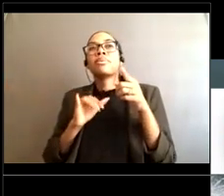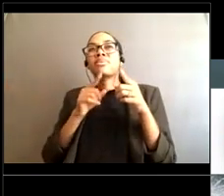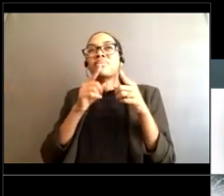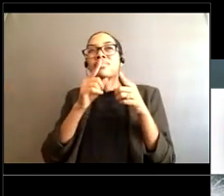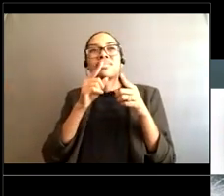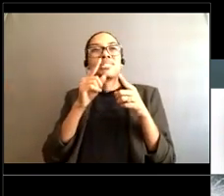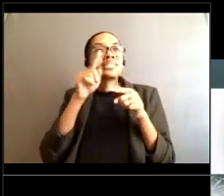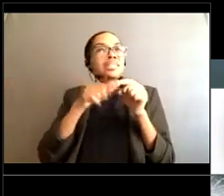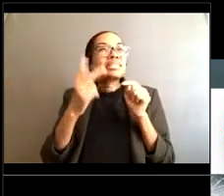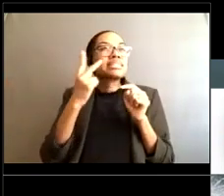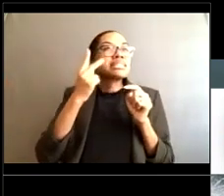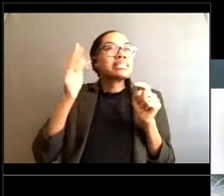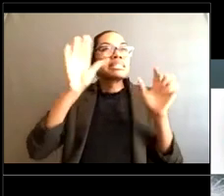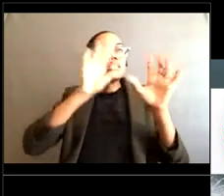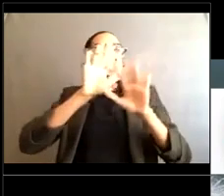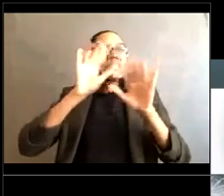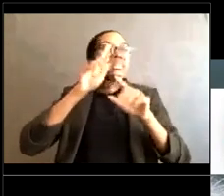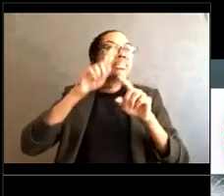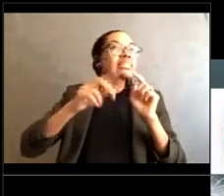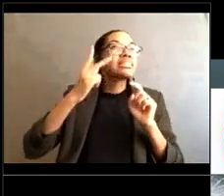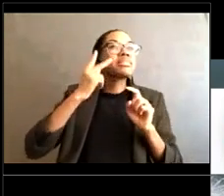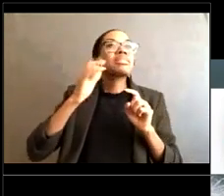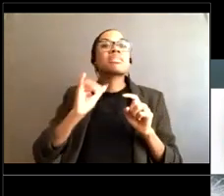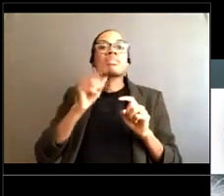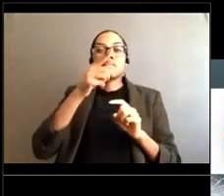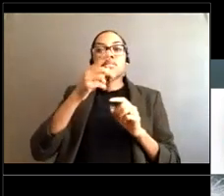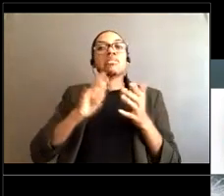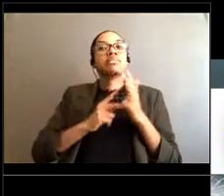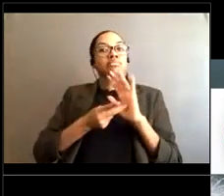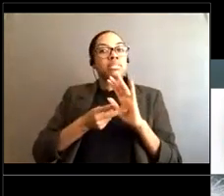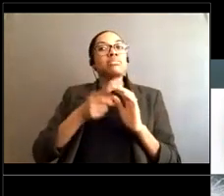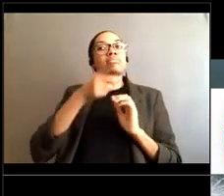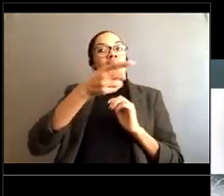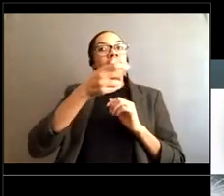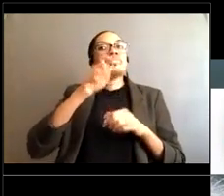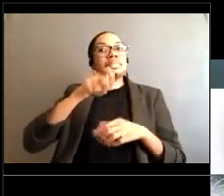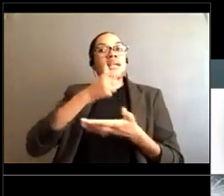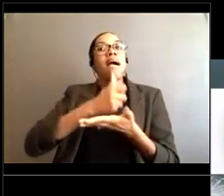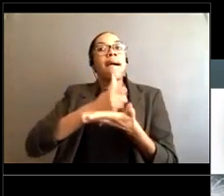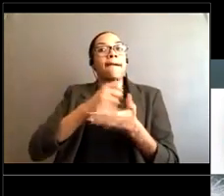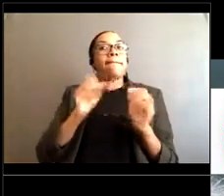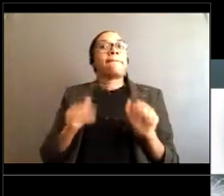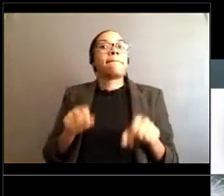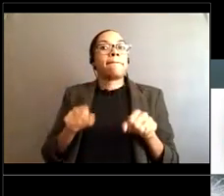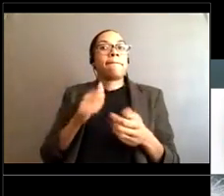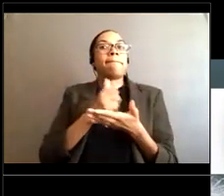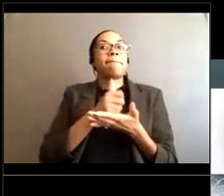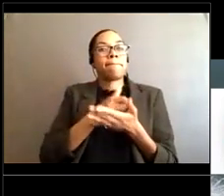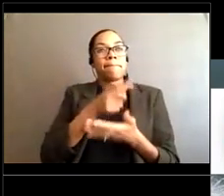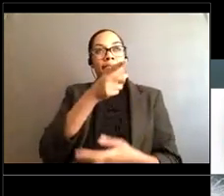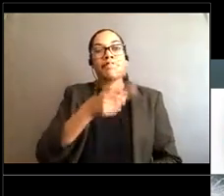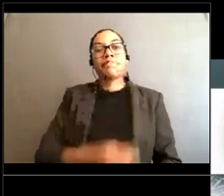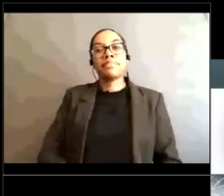farther than they should be That's probably a good indicator that they might be needing some help